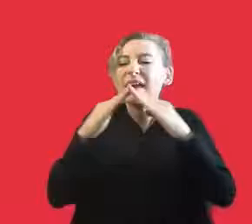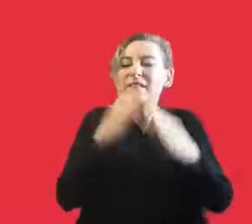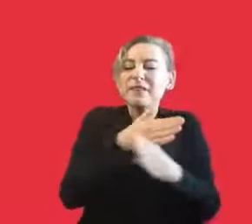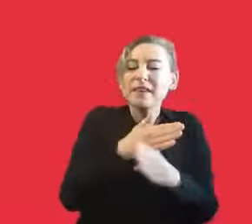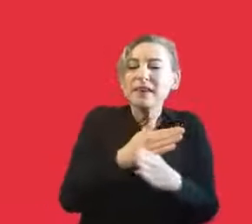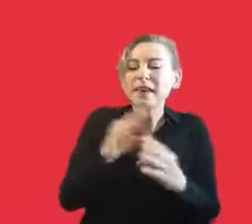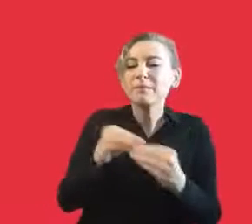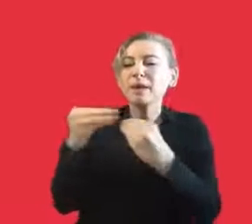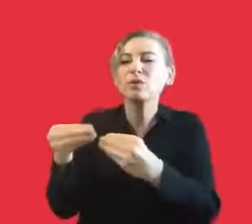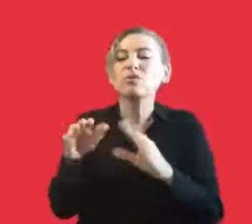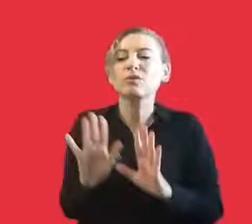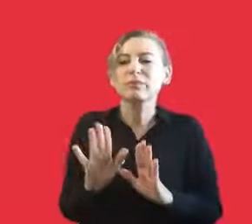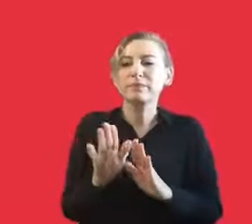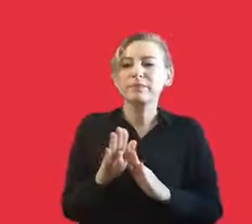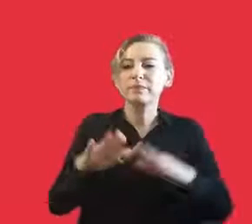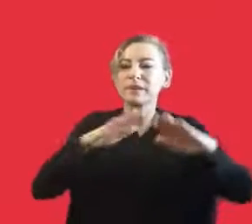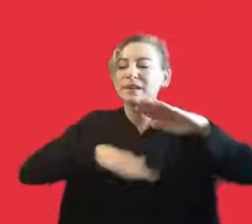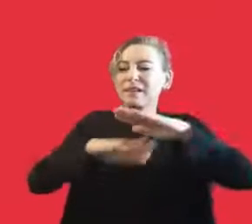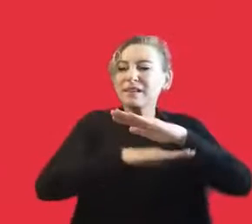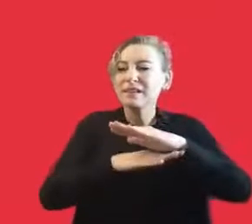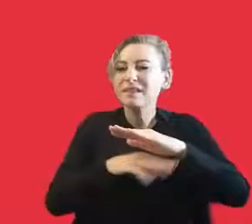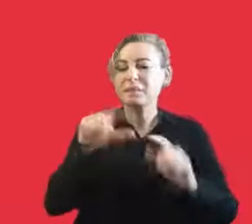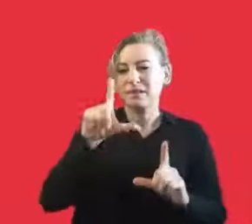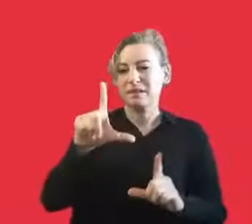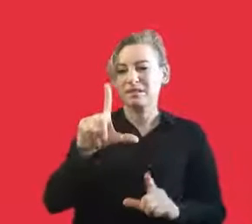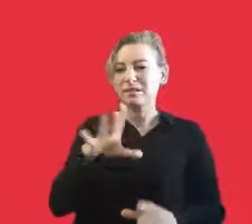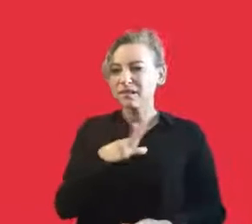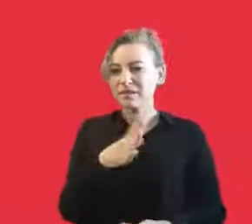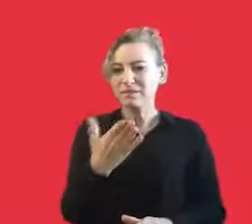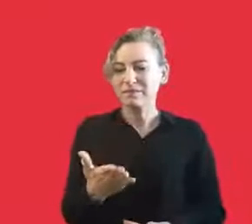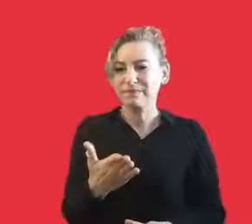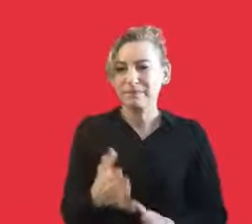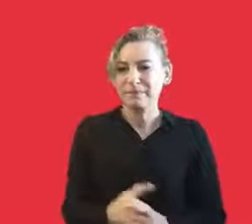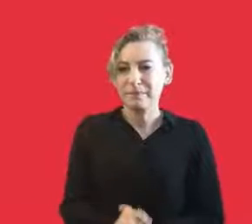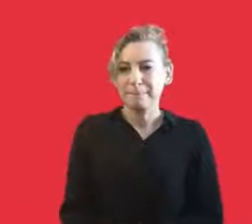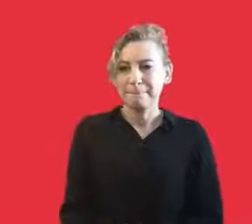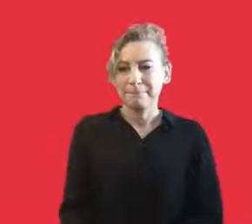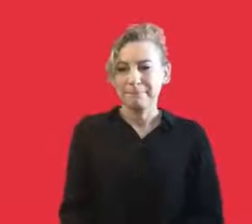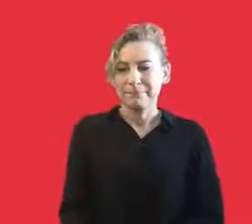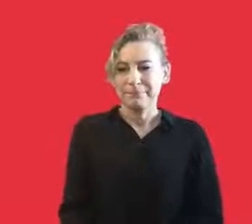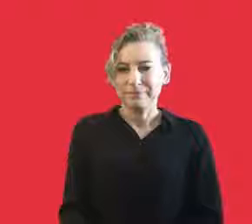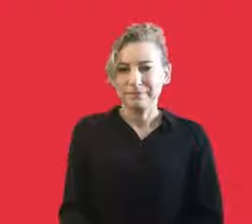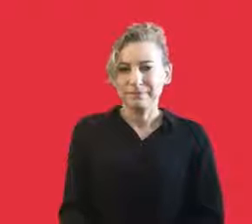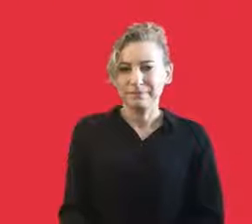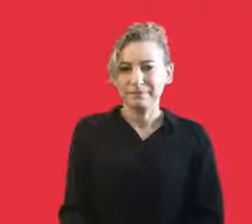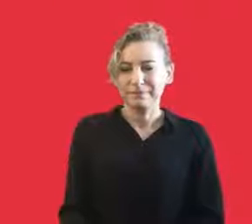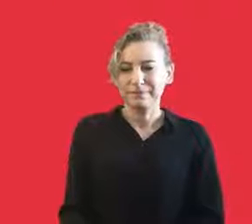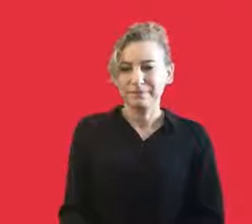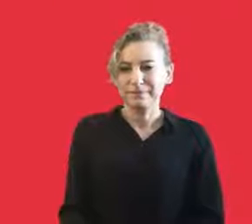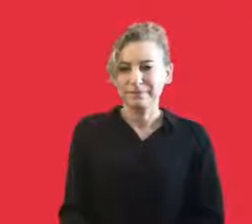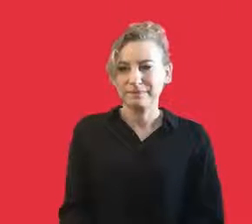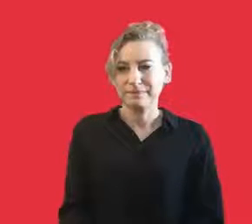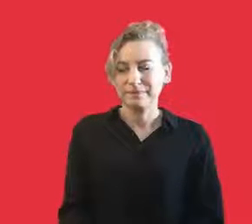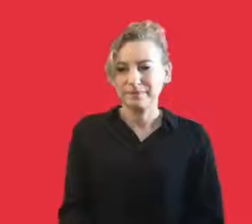buy their sustenance. They cannot buy their basic needs because they're working on a daily basis, especially we're talking about the art community.